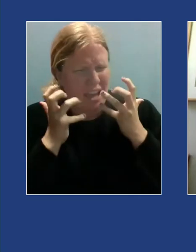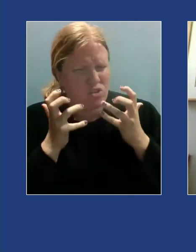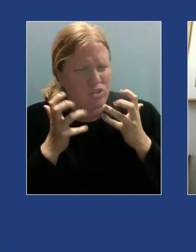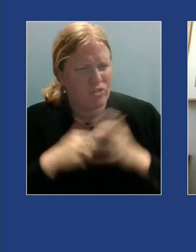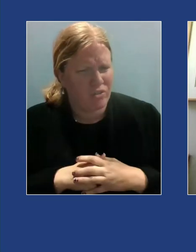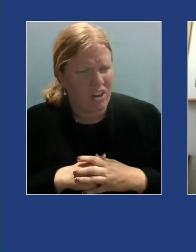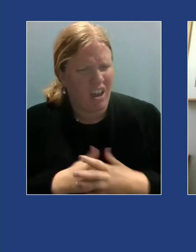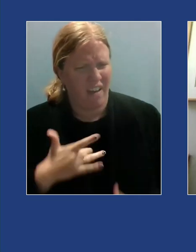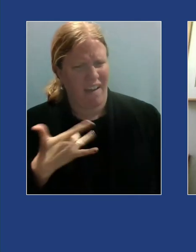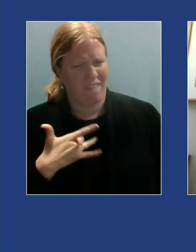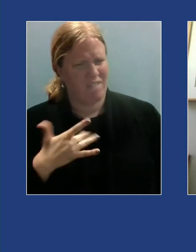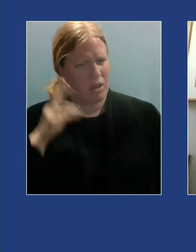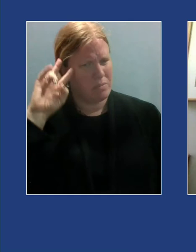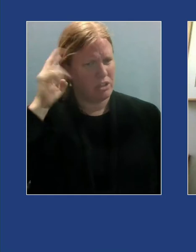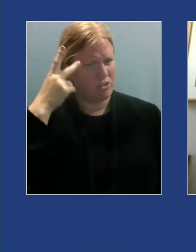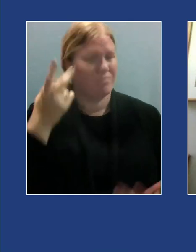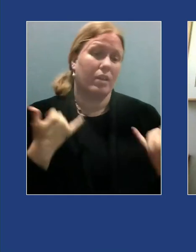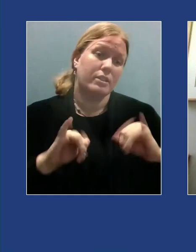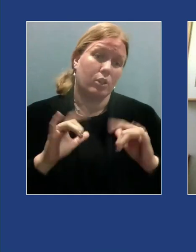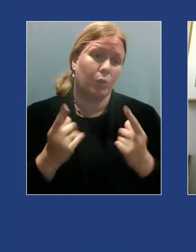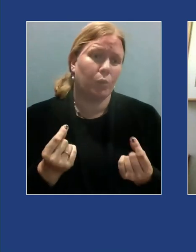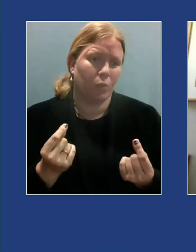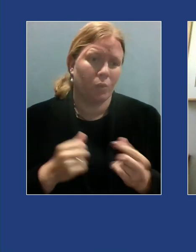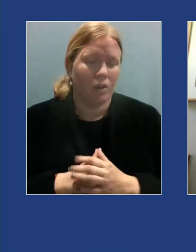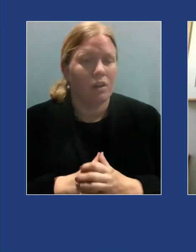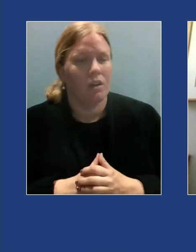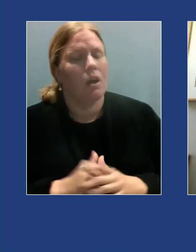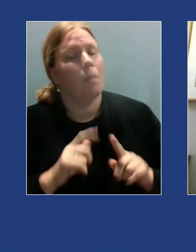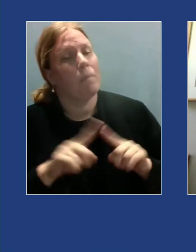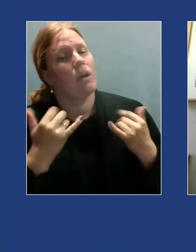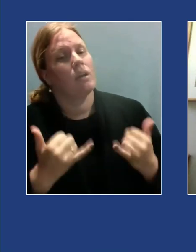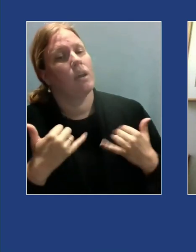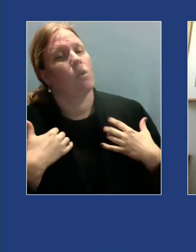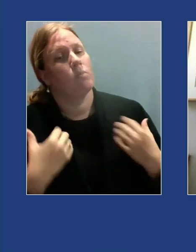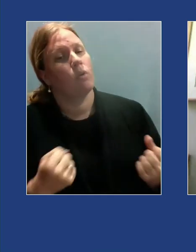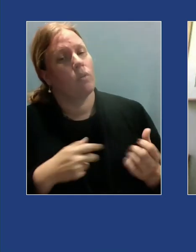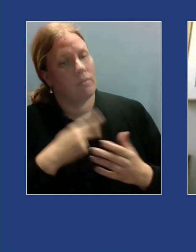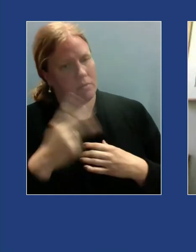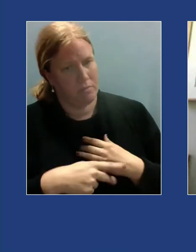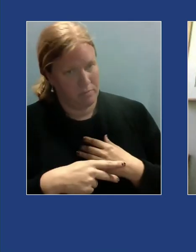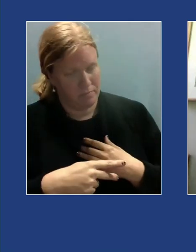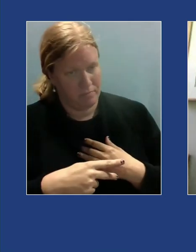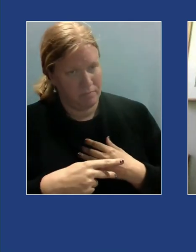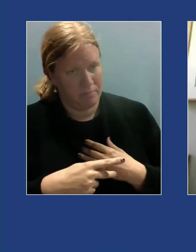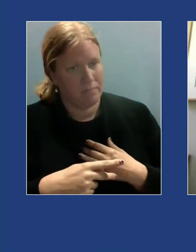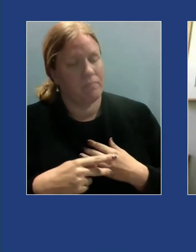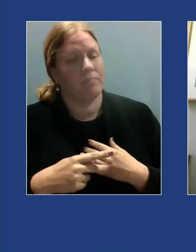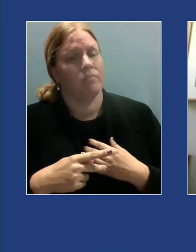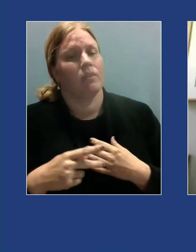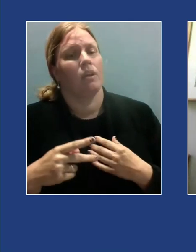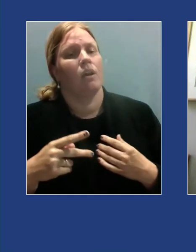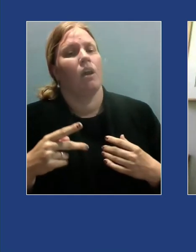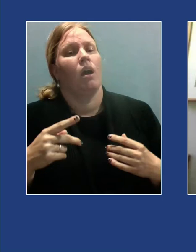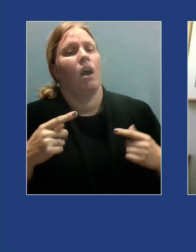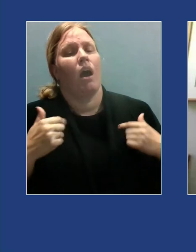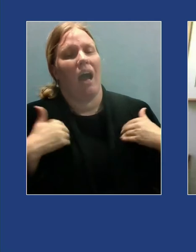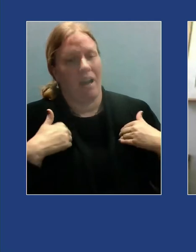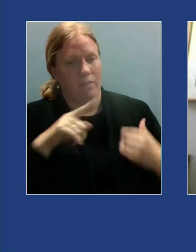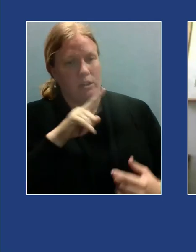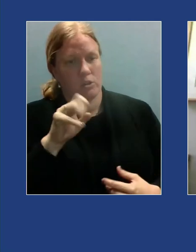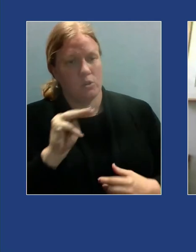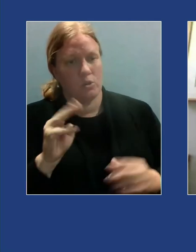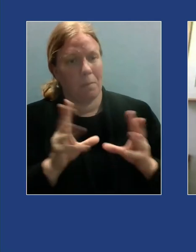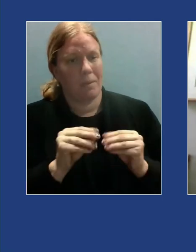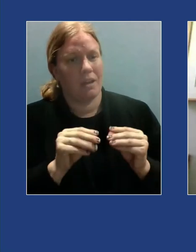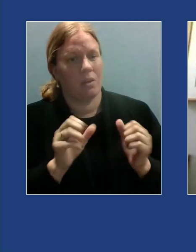misunderstood and I still do but now in my recovery program I attend morning zoom meetings of a hundred women who feel the way that